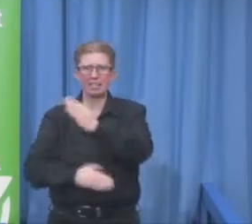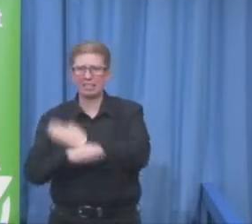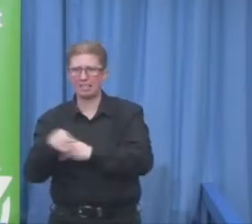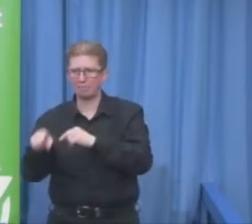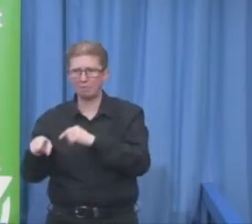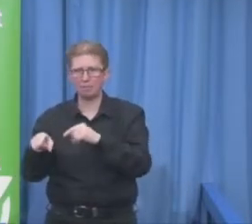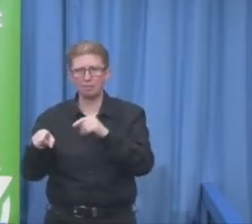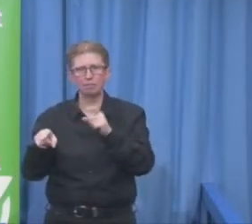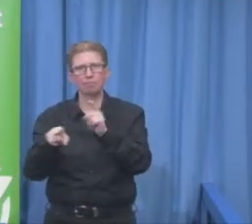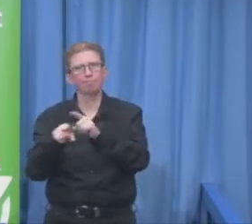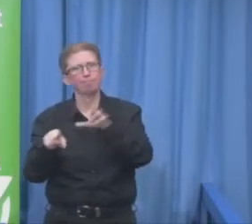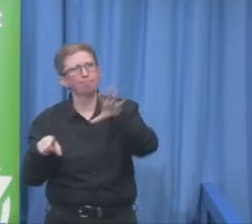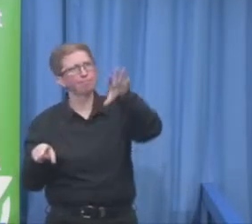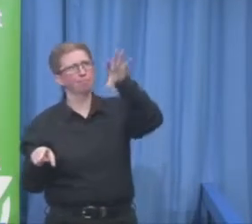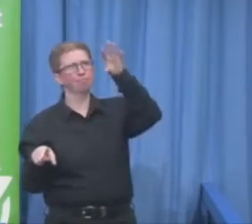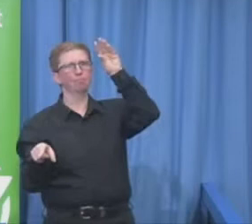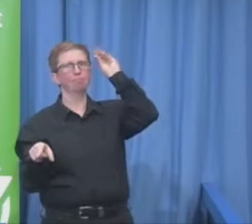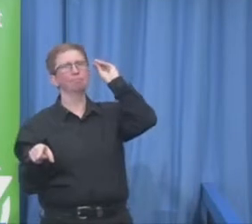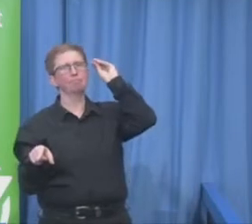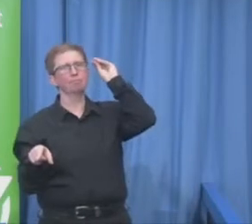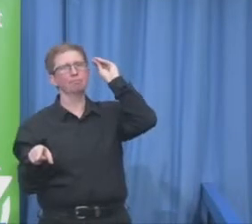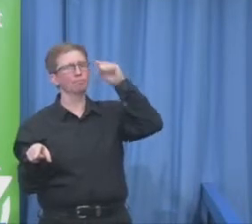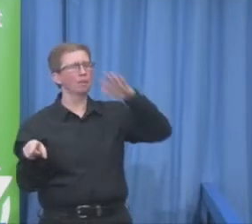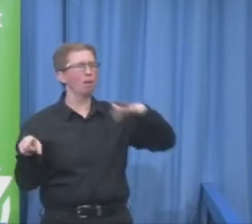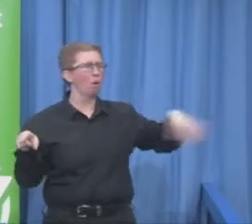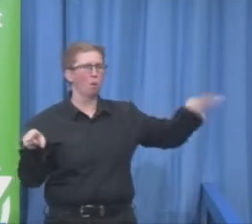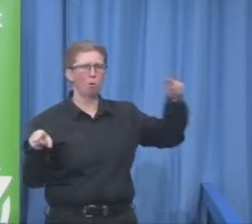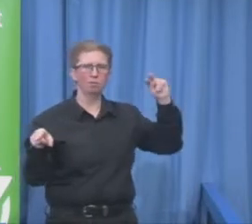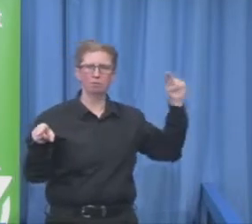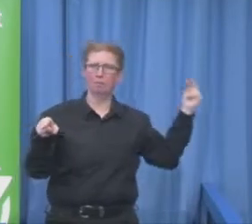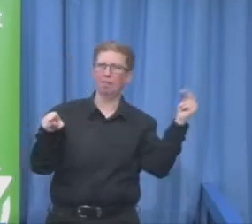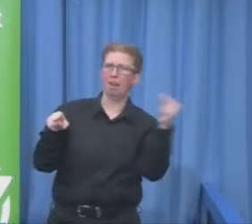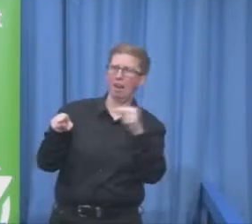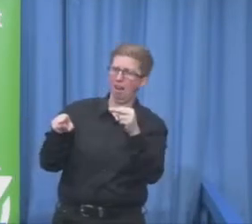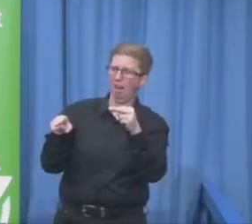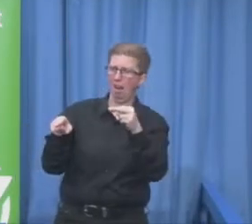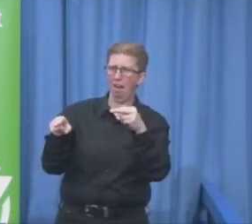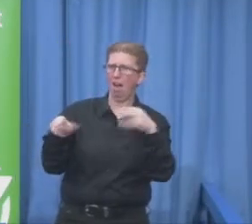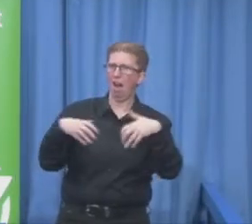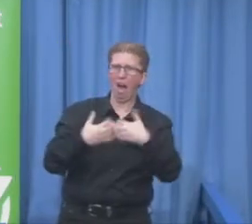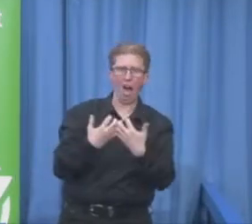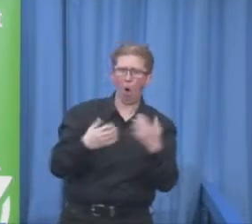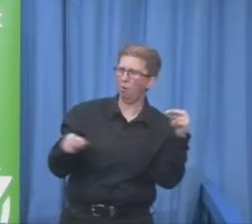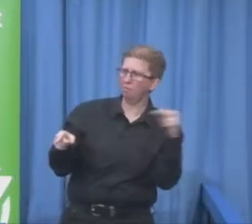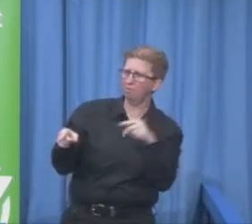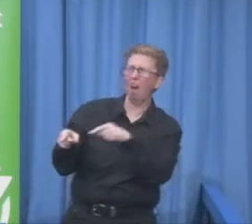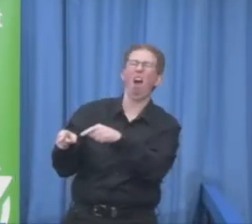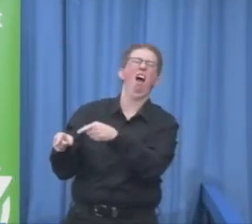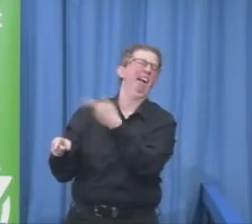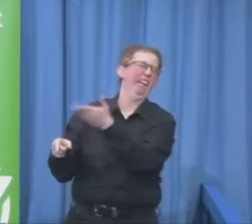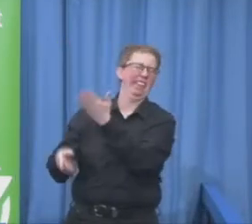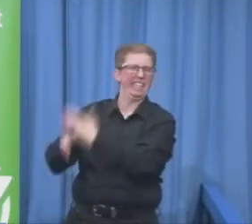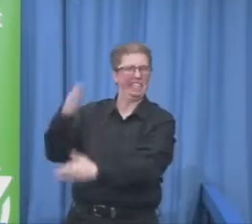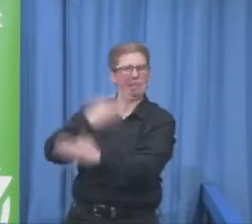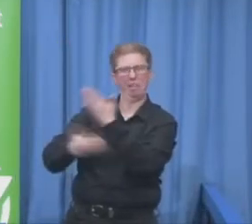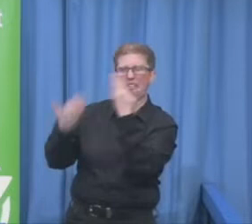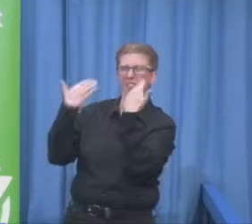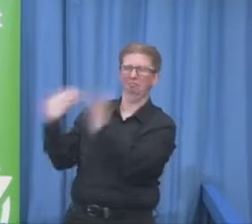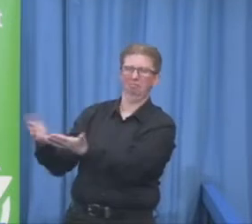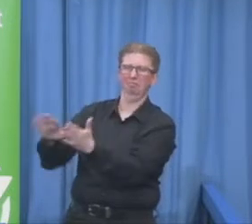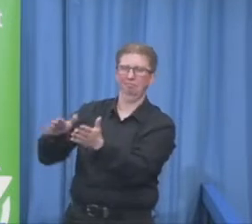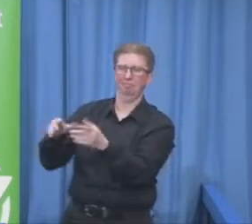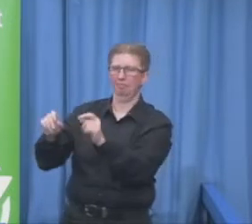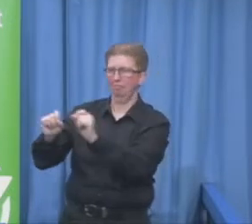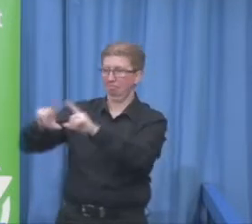it. And when we say the word disability, what does that put into people's minds? And over the years, disability has been